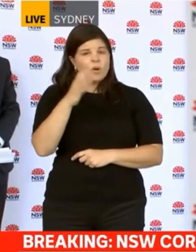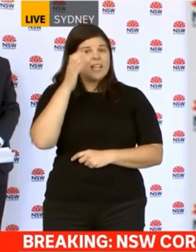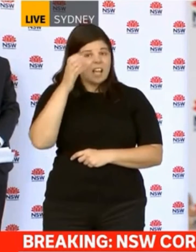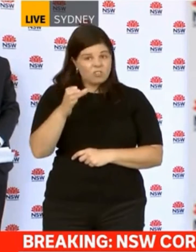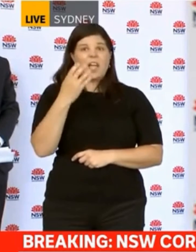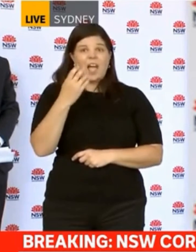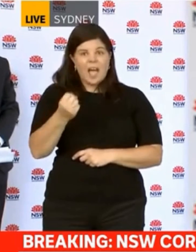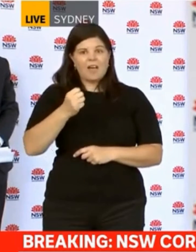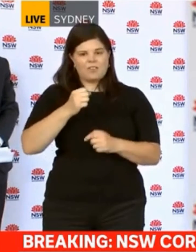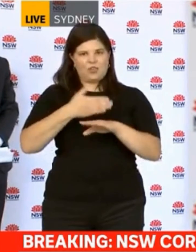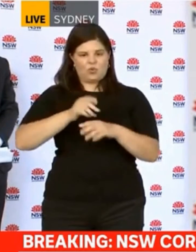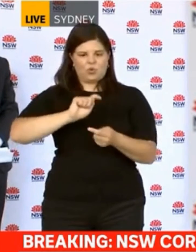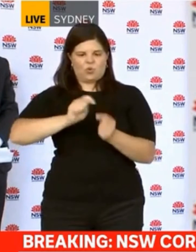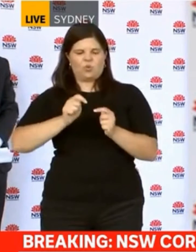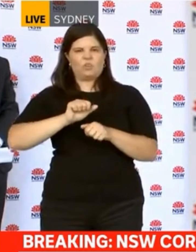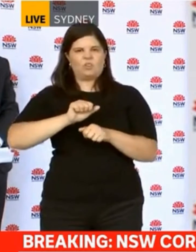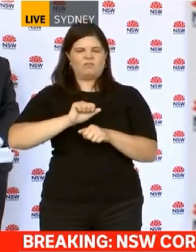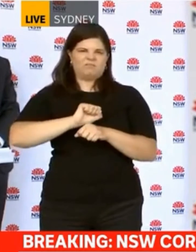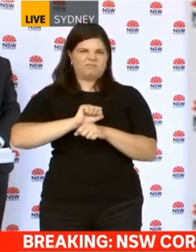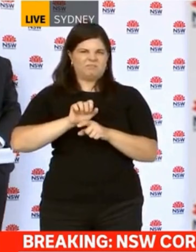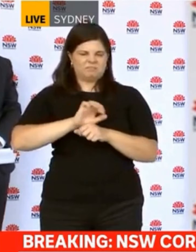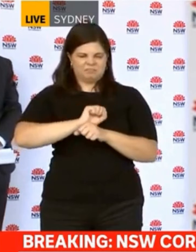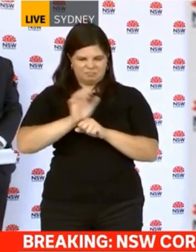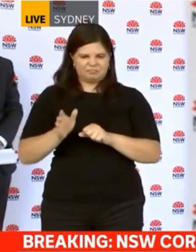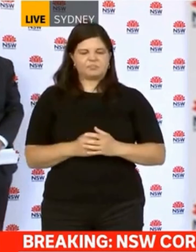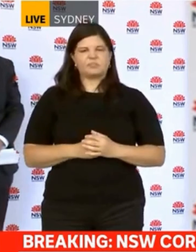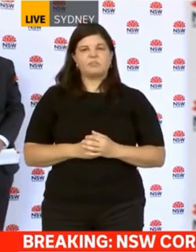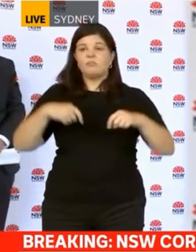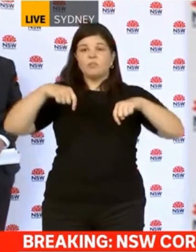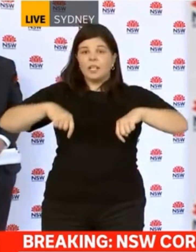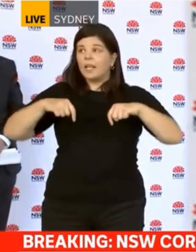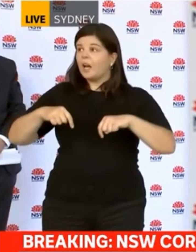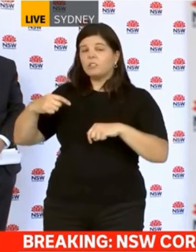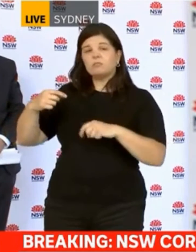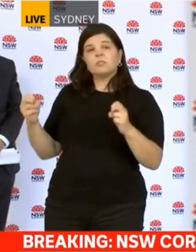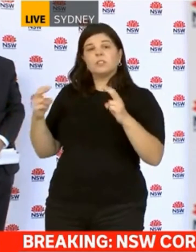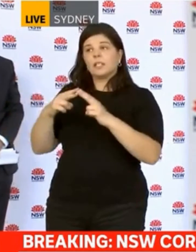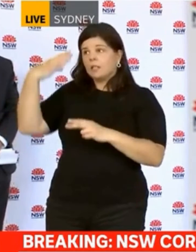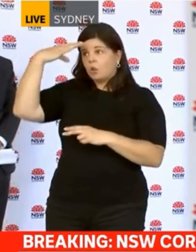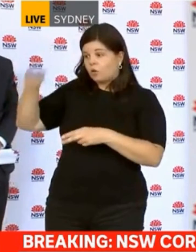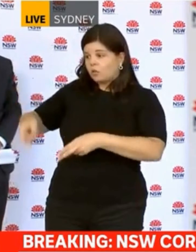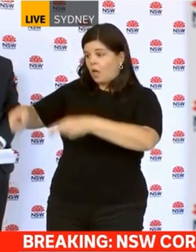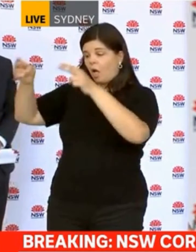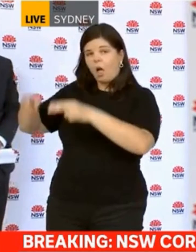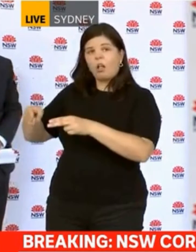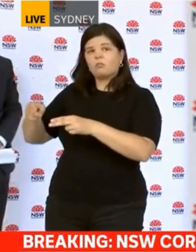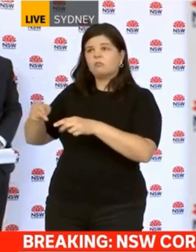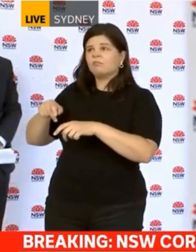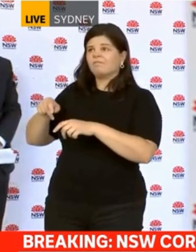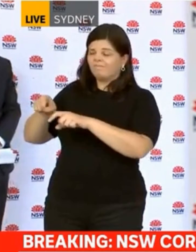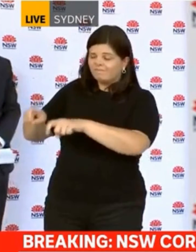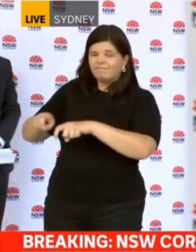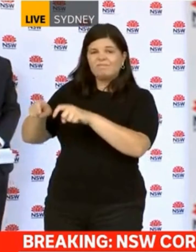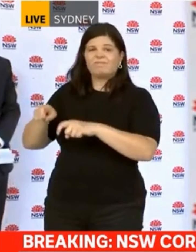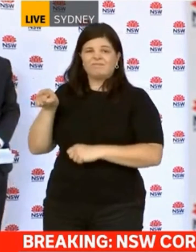there are people in hotel quarantine in Sydney who have those more virulent strains, unfortunately for them the count